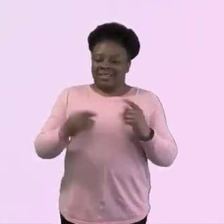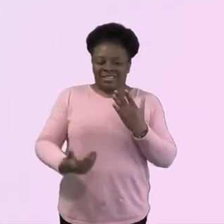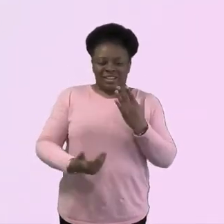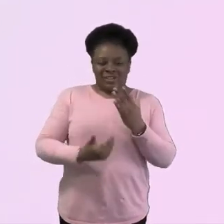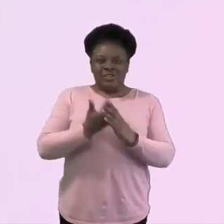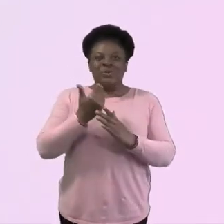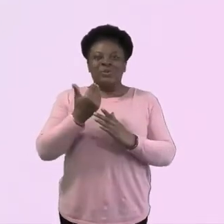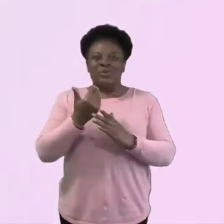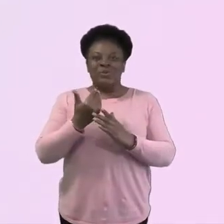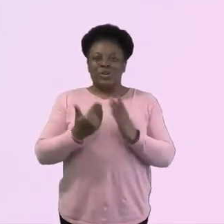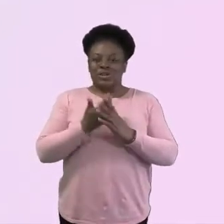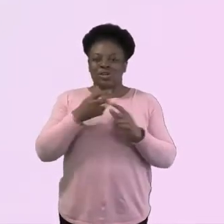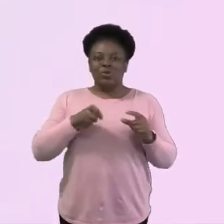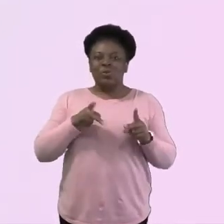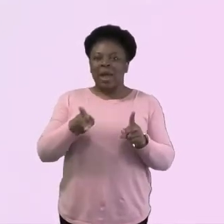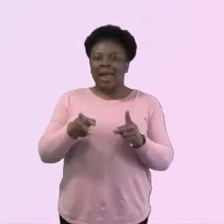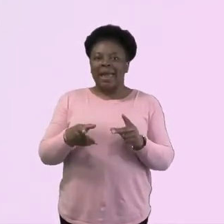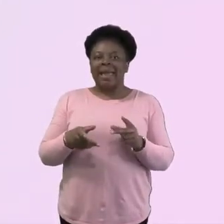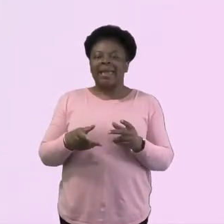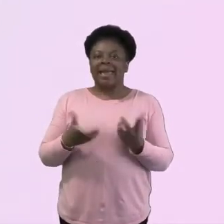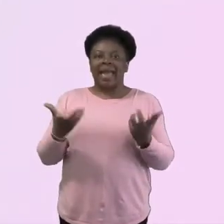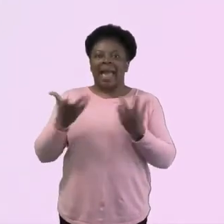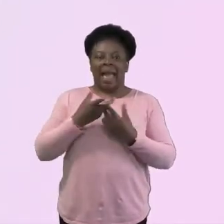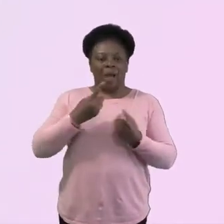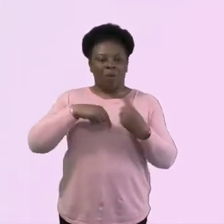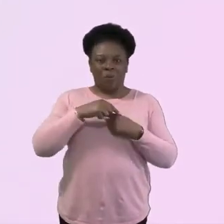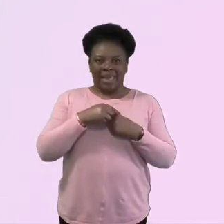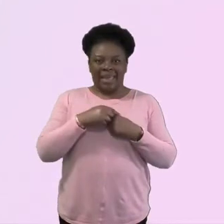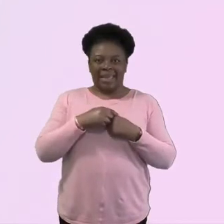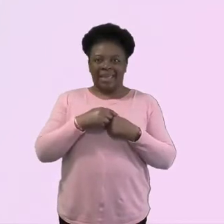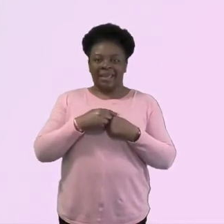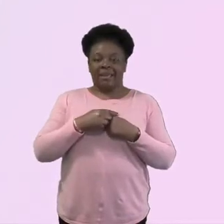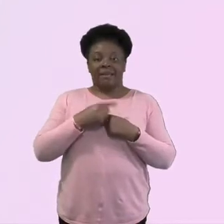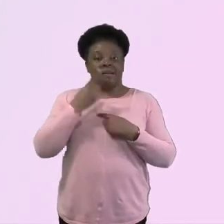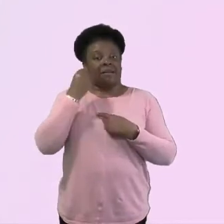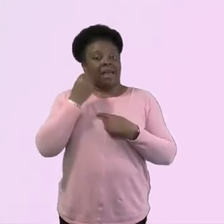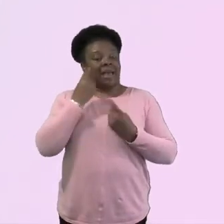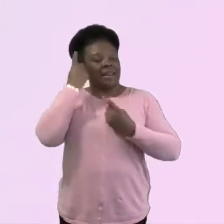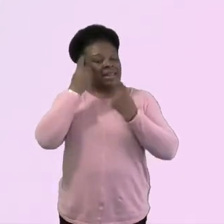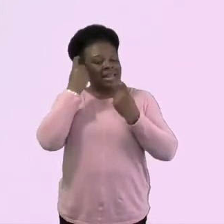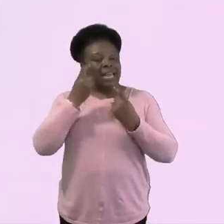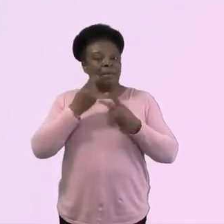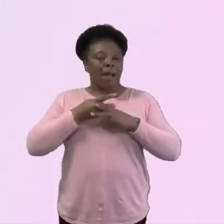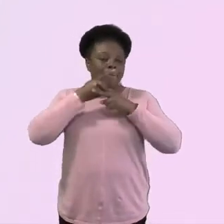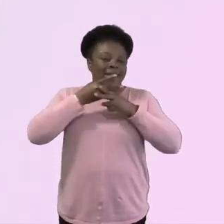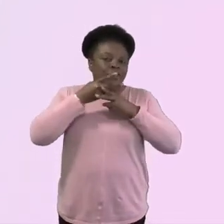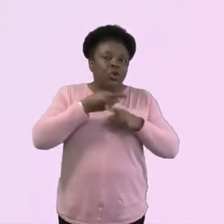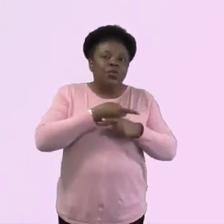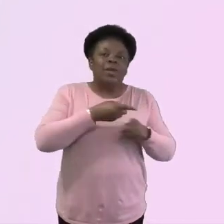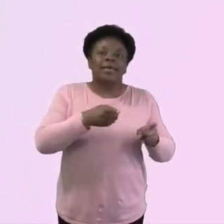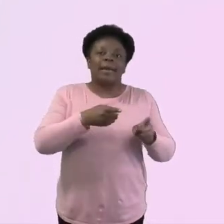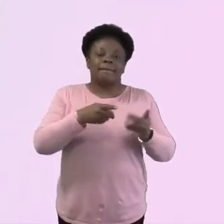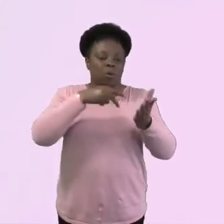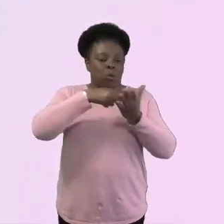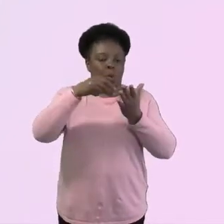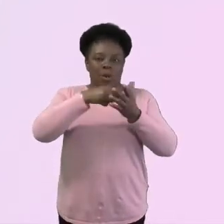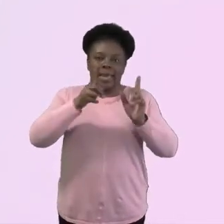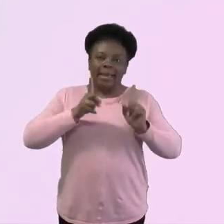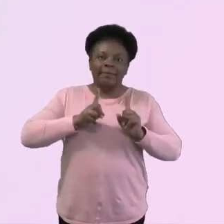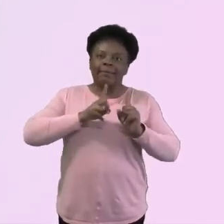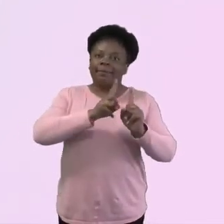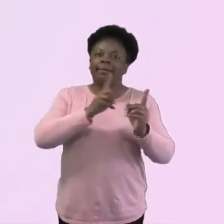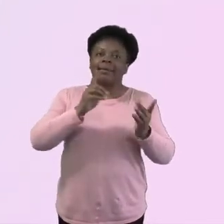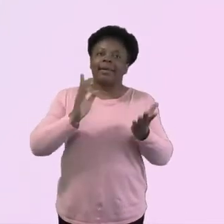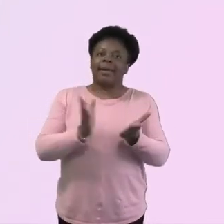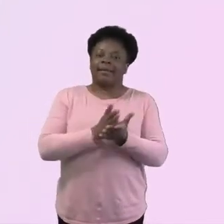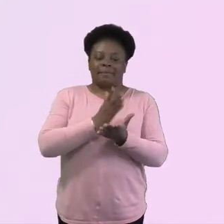how do we, yeah, physically, mentally, emotionally, walk them into this new season with confidence, with